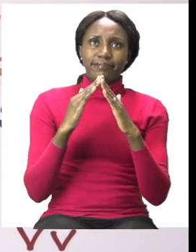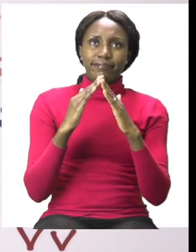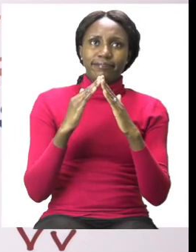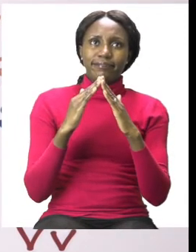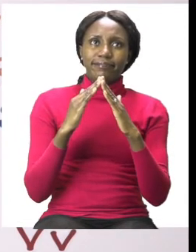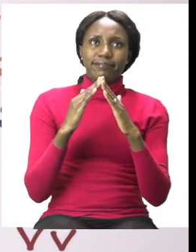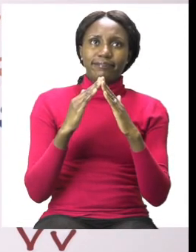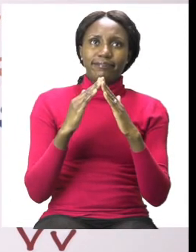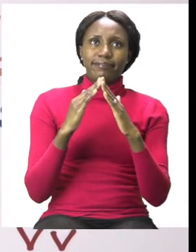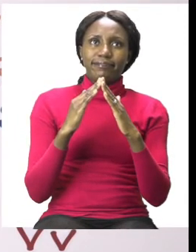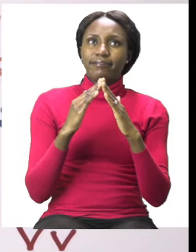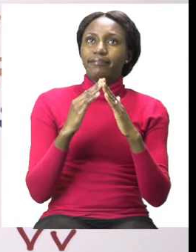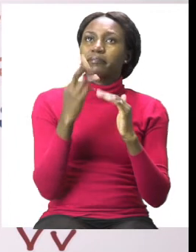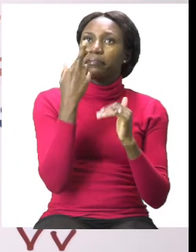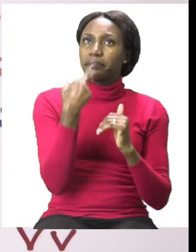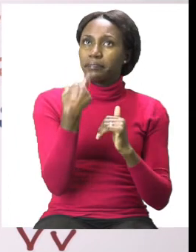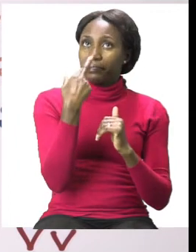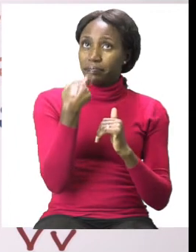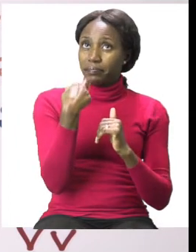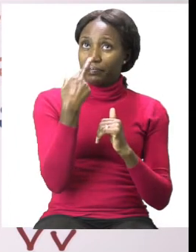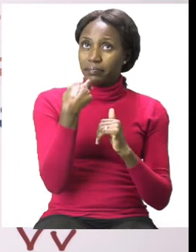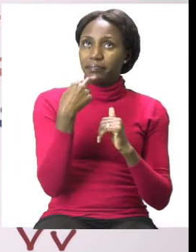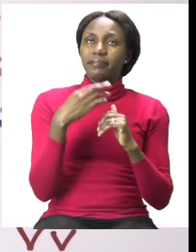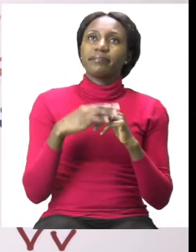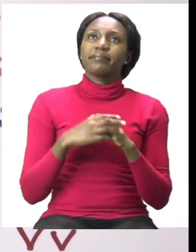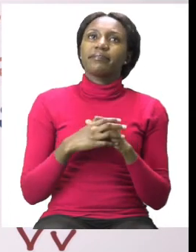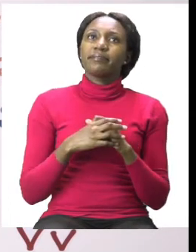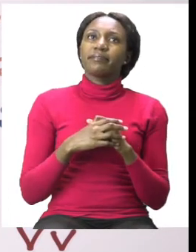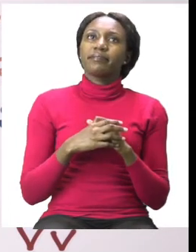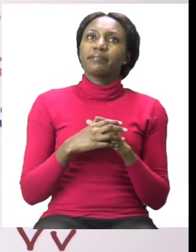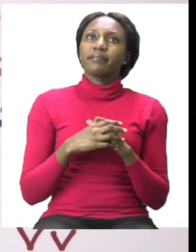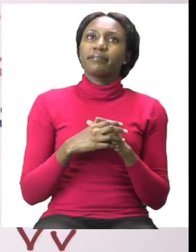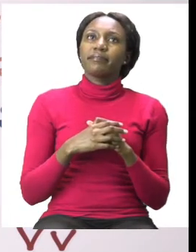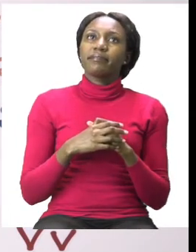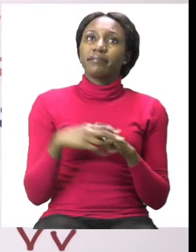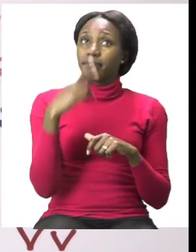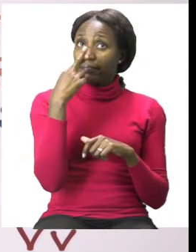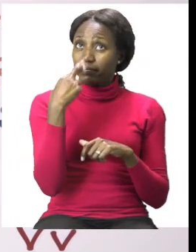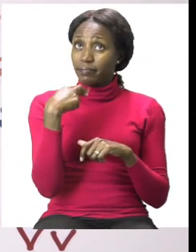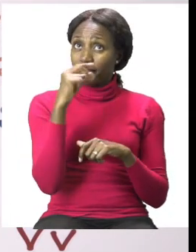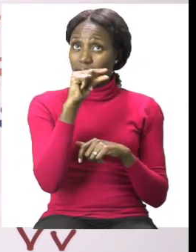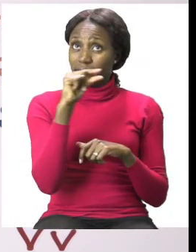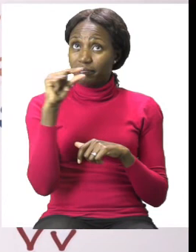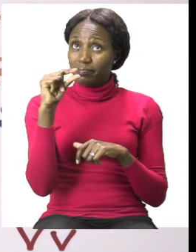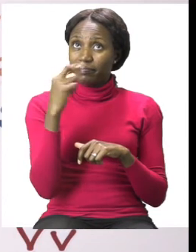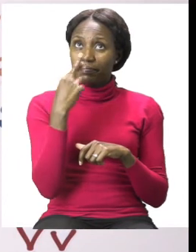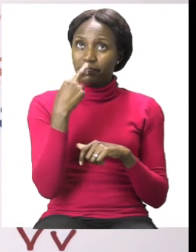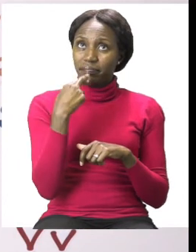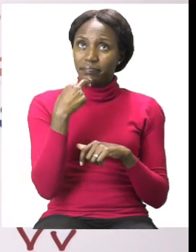will be colored red. Now red looks like this when we're looking for the word red.